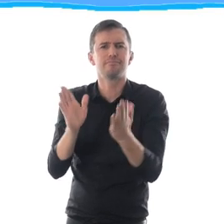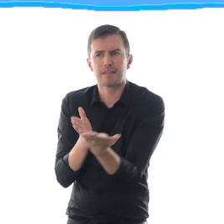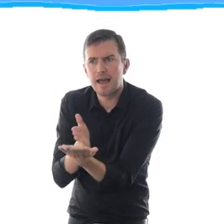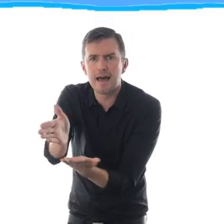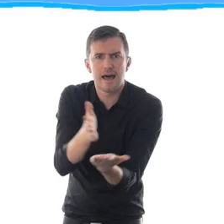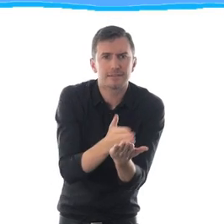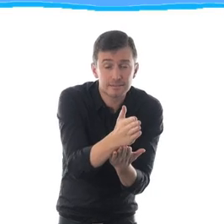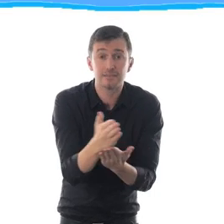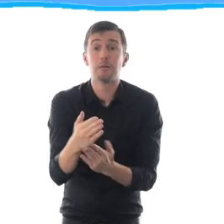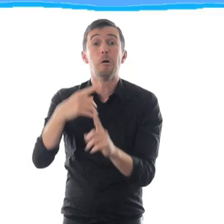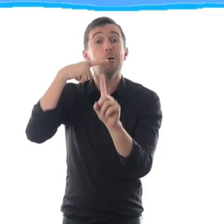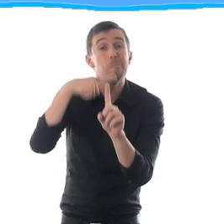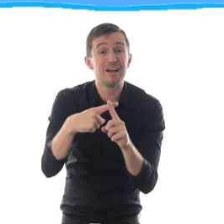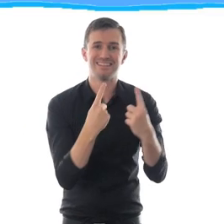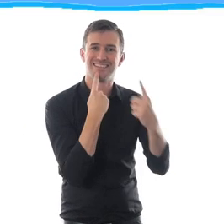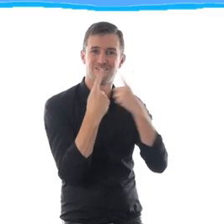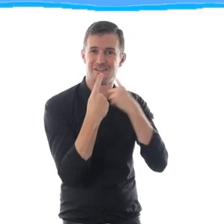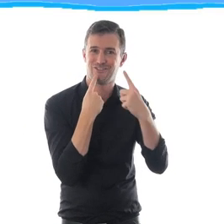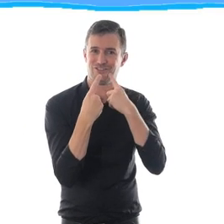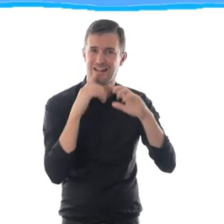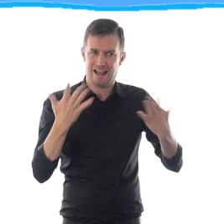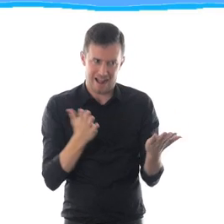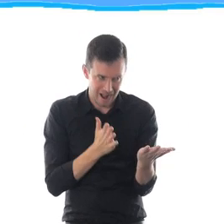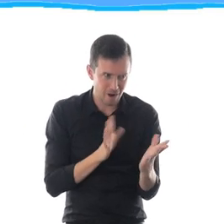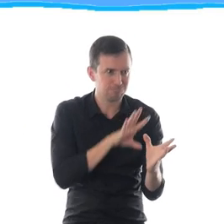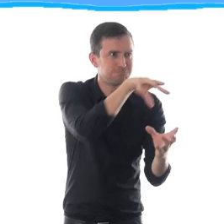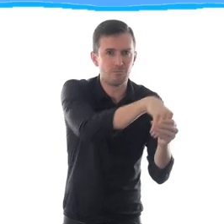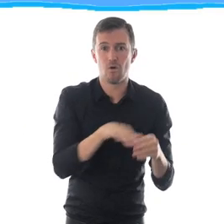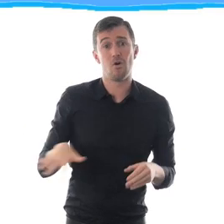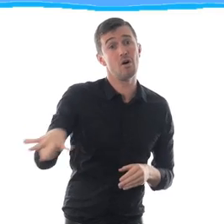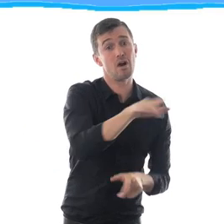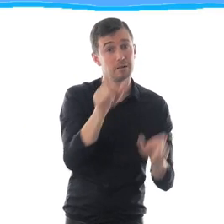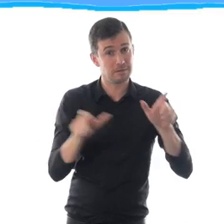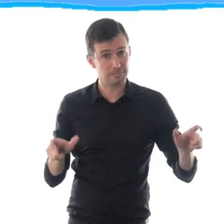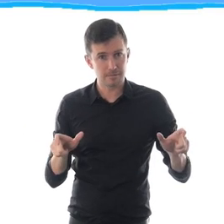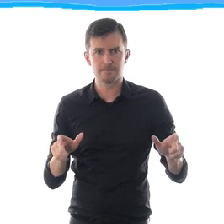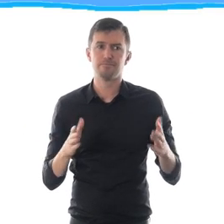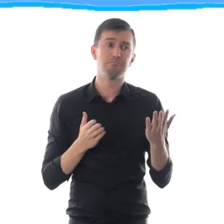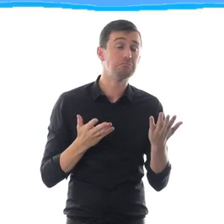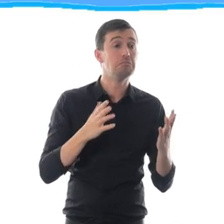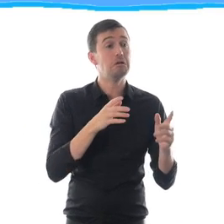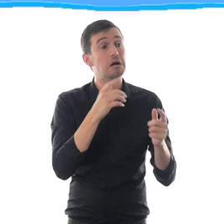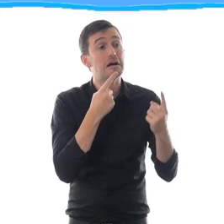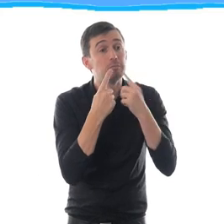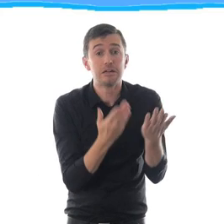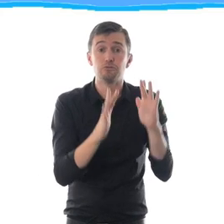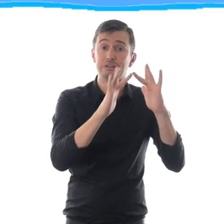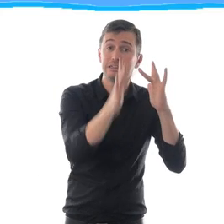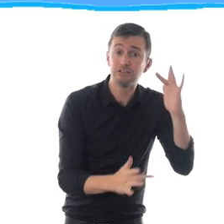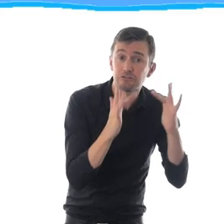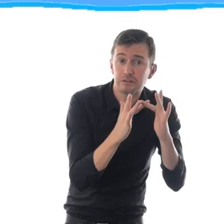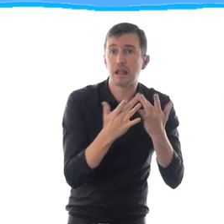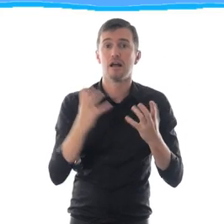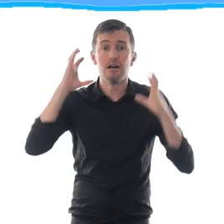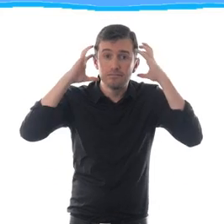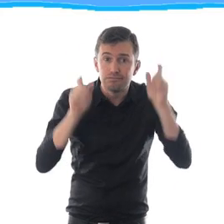as well as the accessibility of information. Information should be accessible when it is transmitted through communication systems, such as the